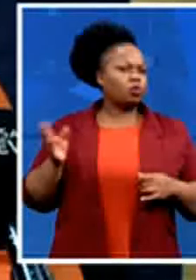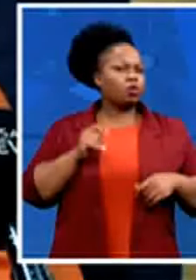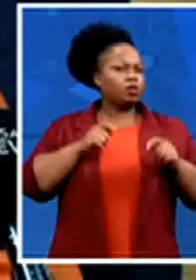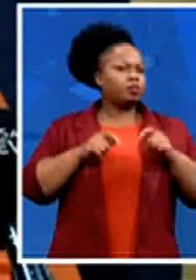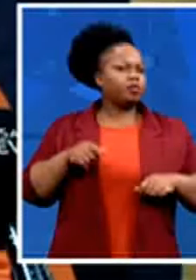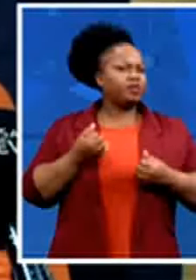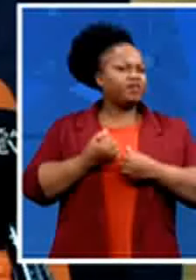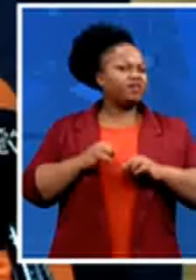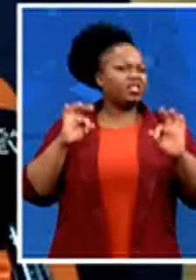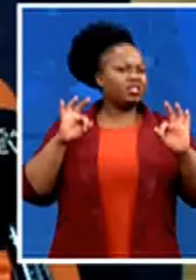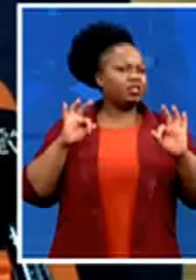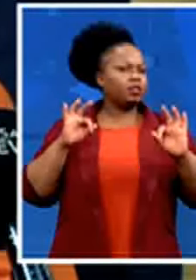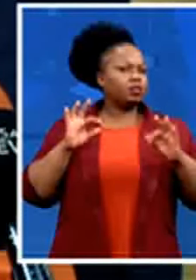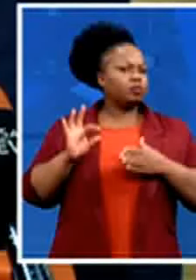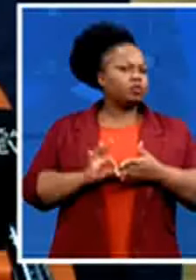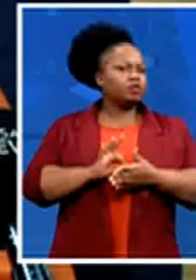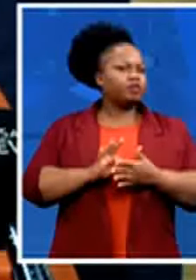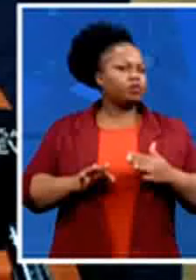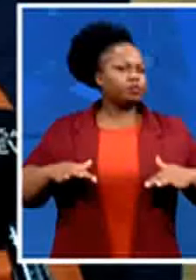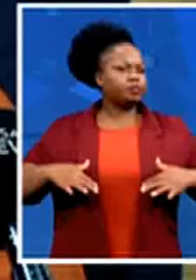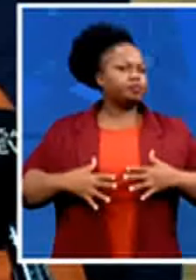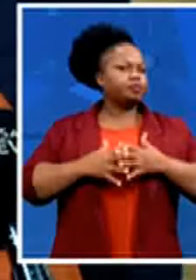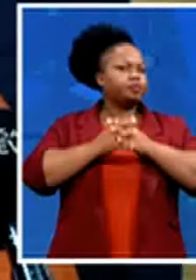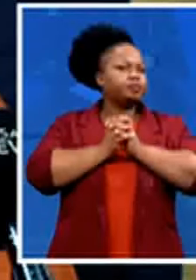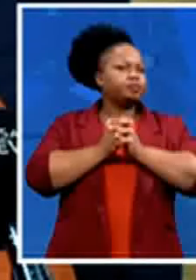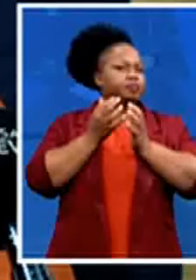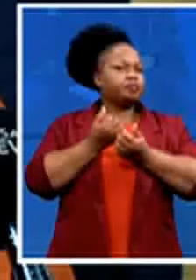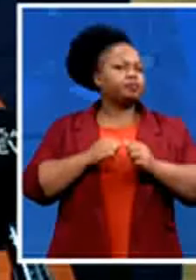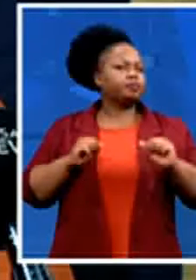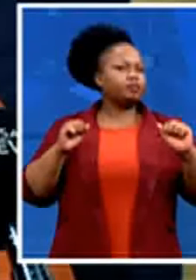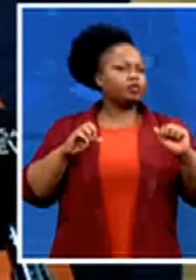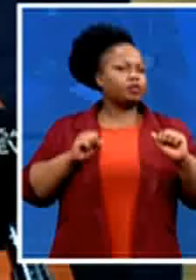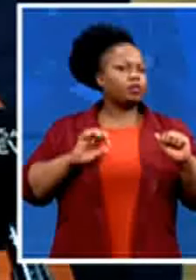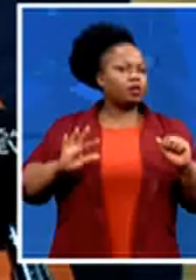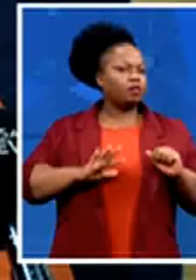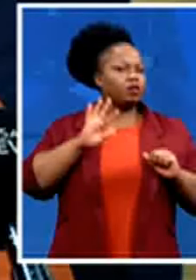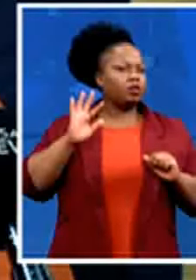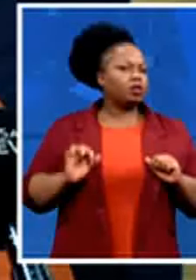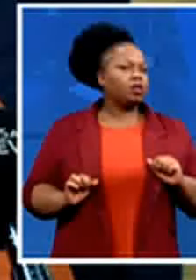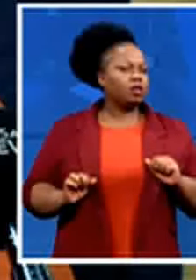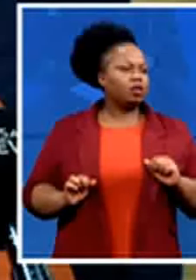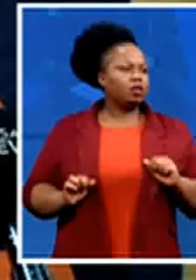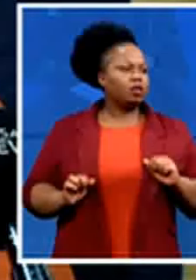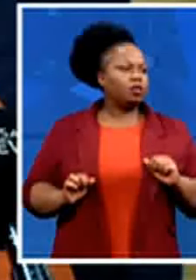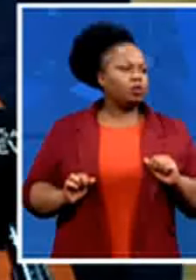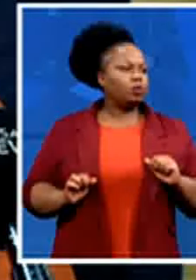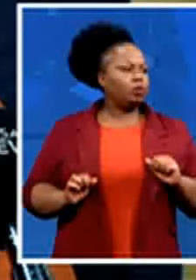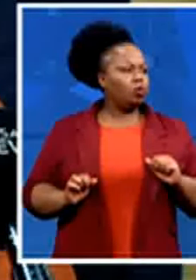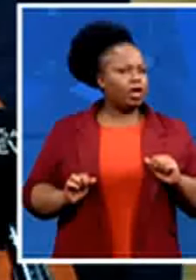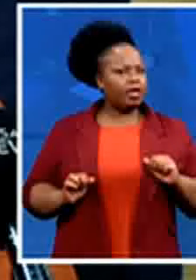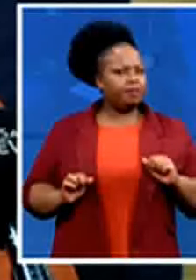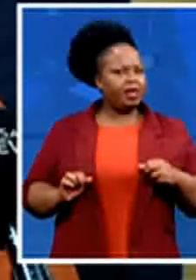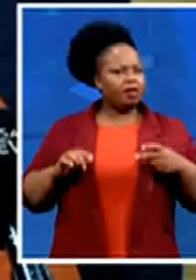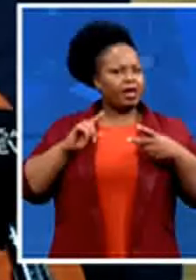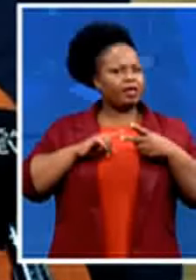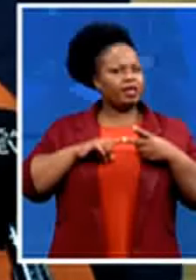democratic south africa to take its rightful place in the sovereign as a sovereign state in the family